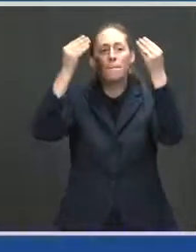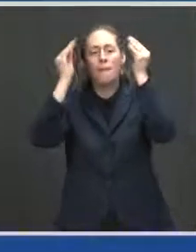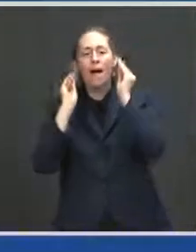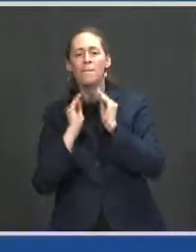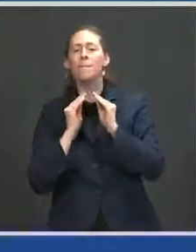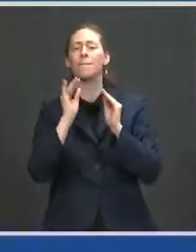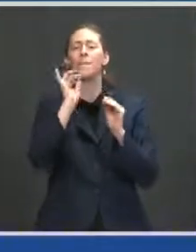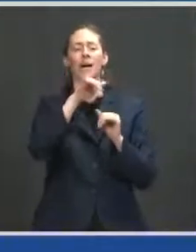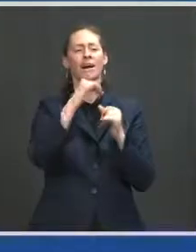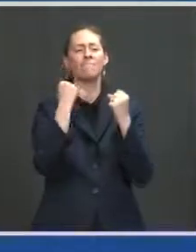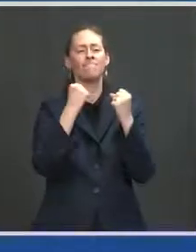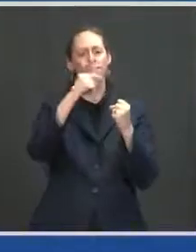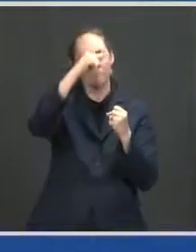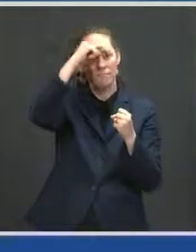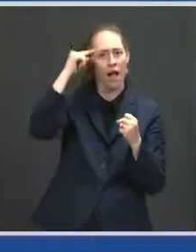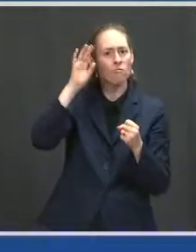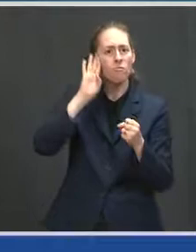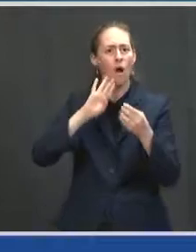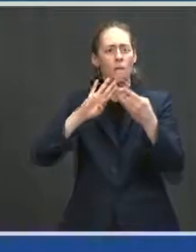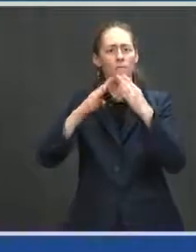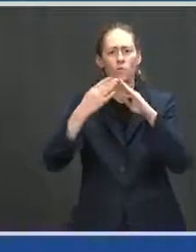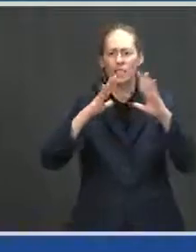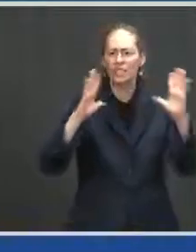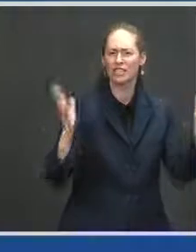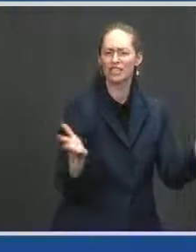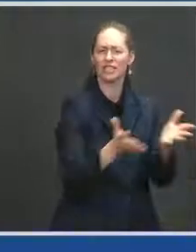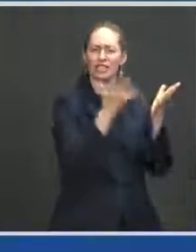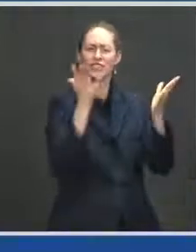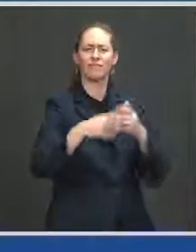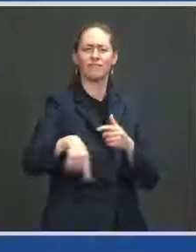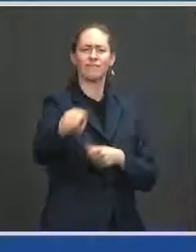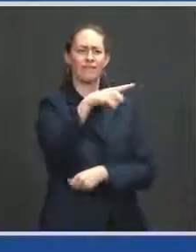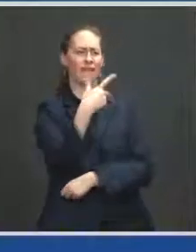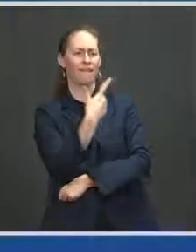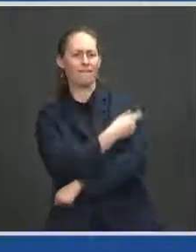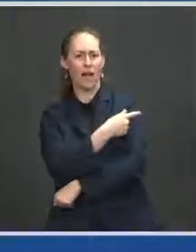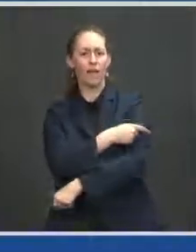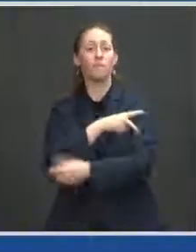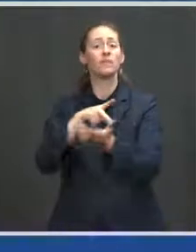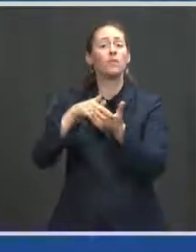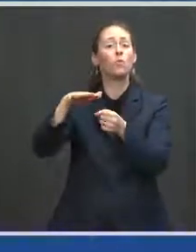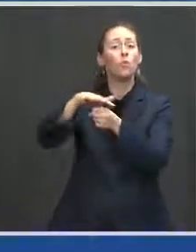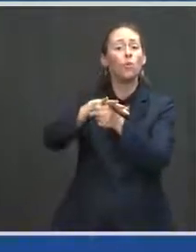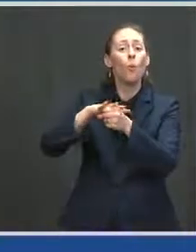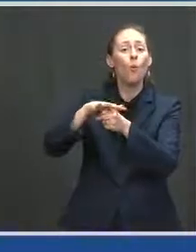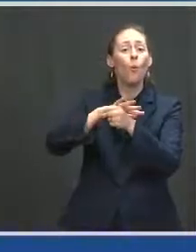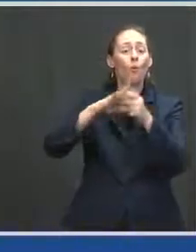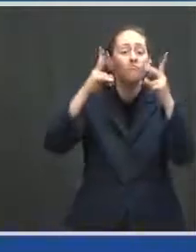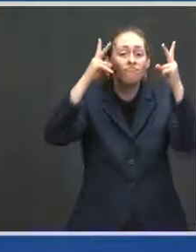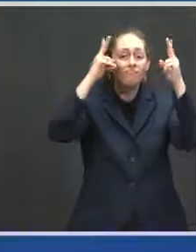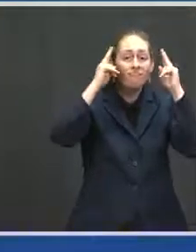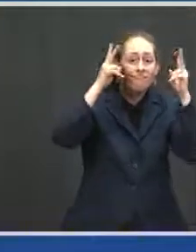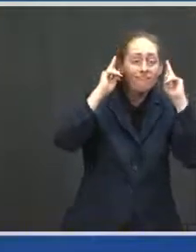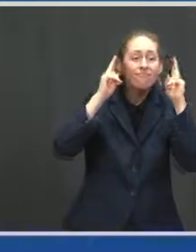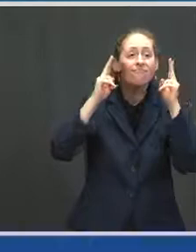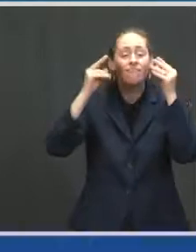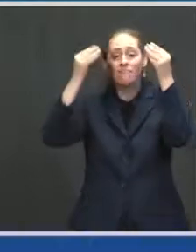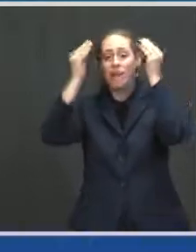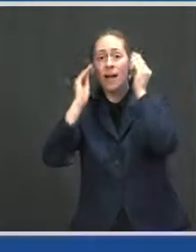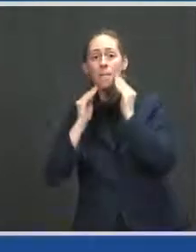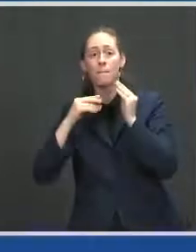particular, but in many communities across the nation. Local barbers, stylists, they become key advocates